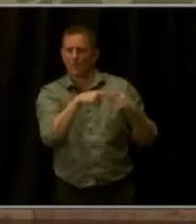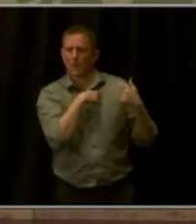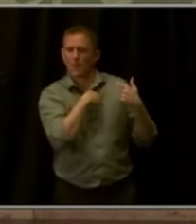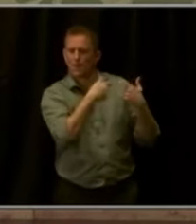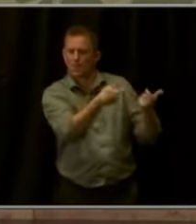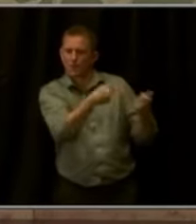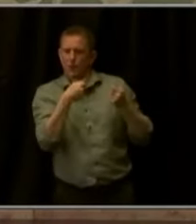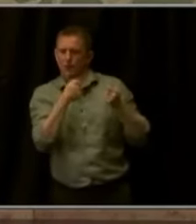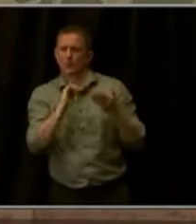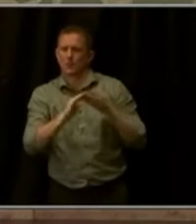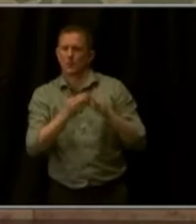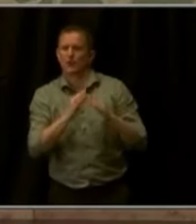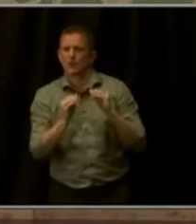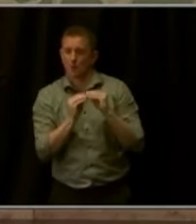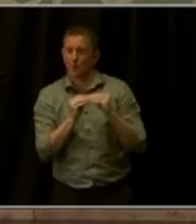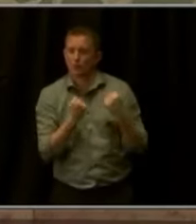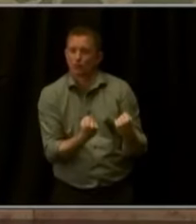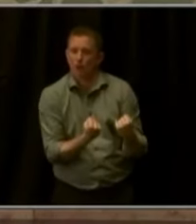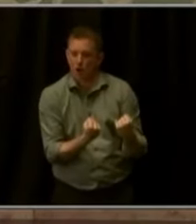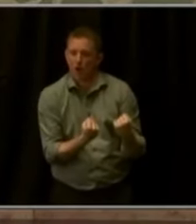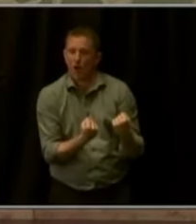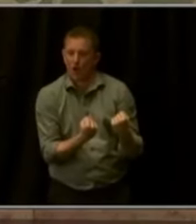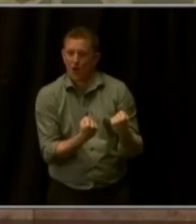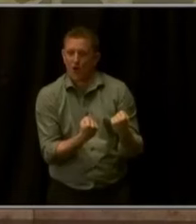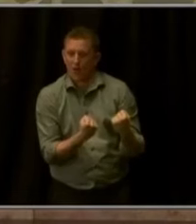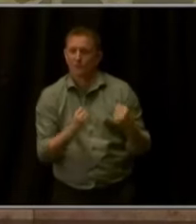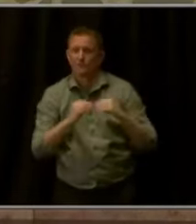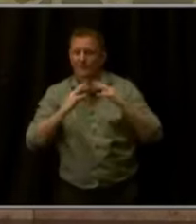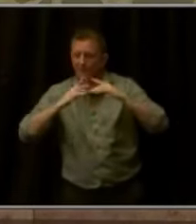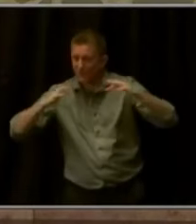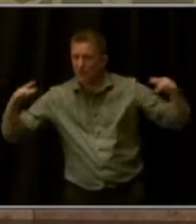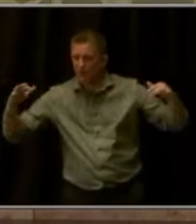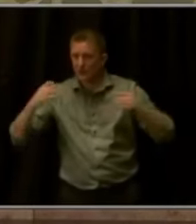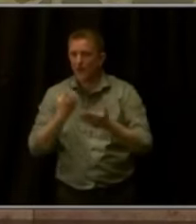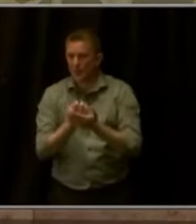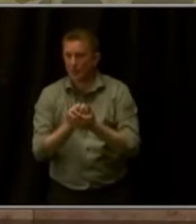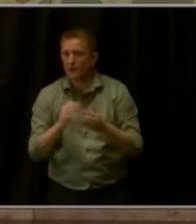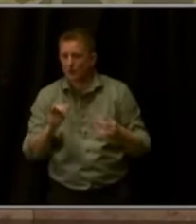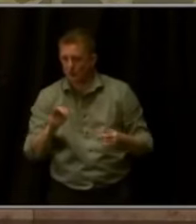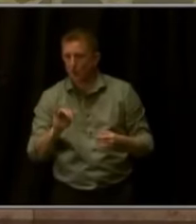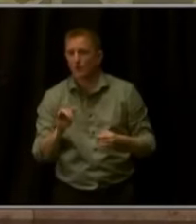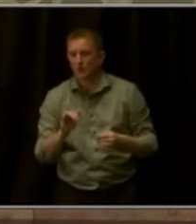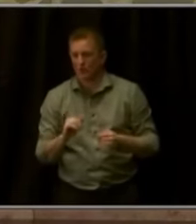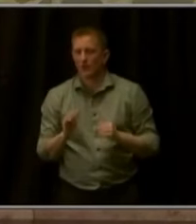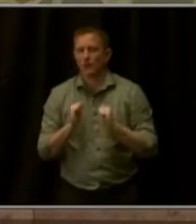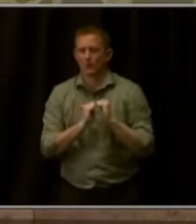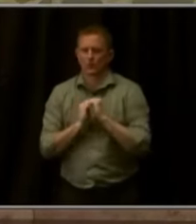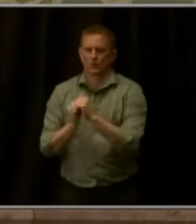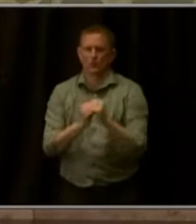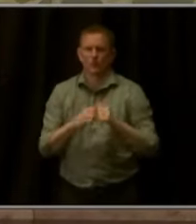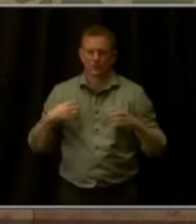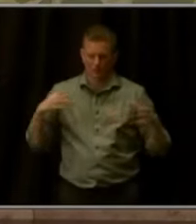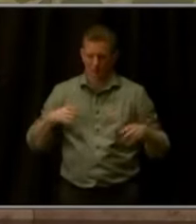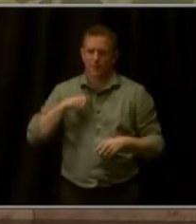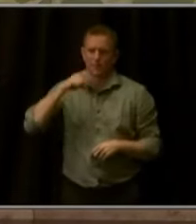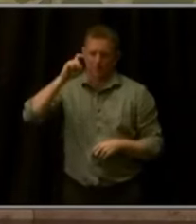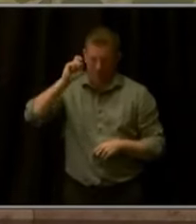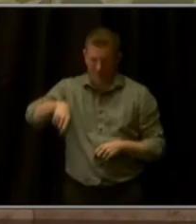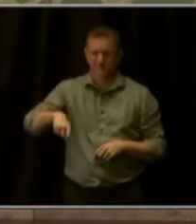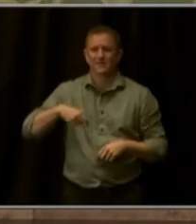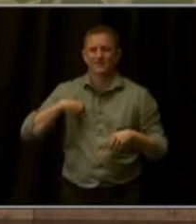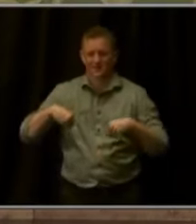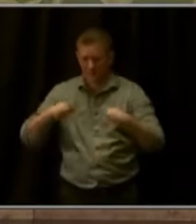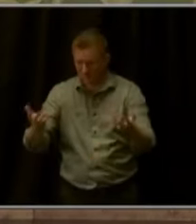diversify their economies. Together, we must also deliver on the unfulfilled fast